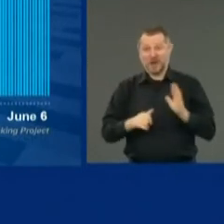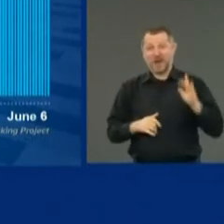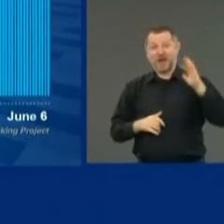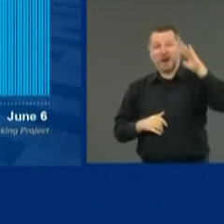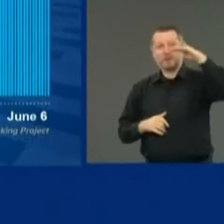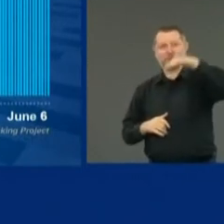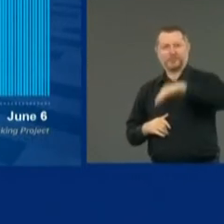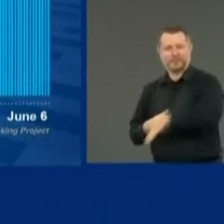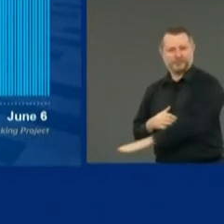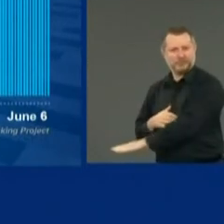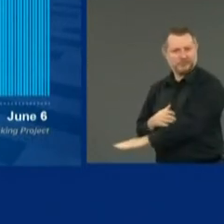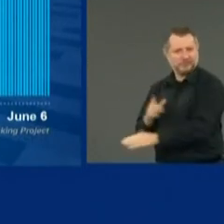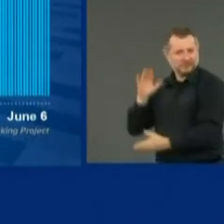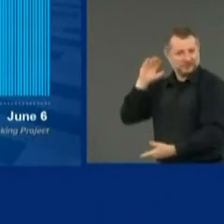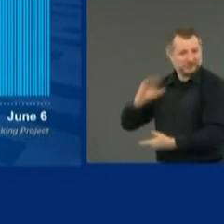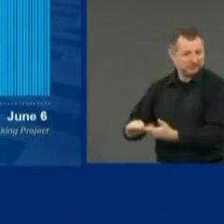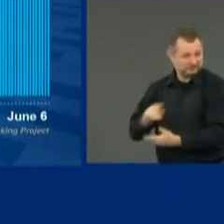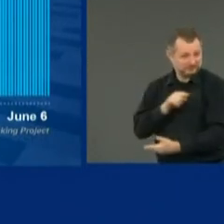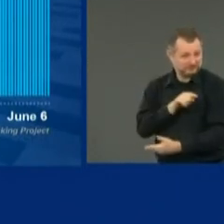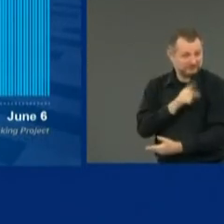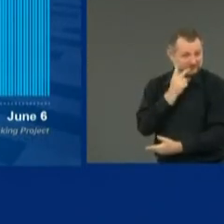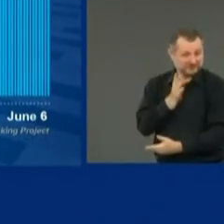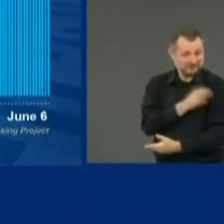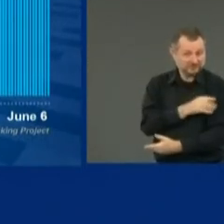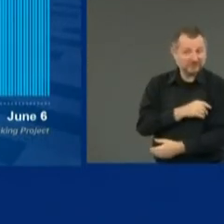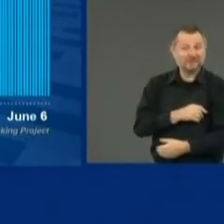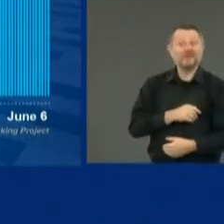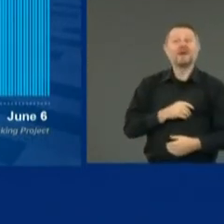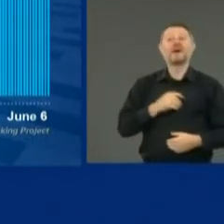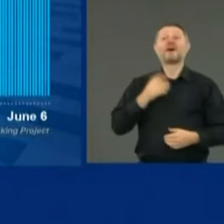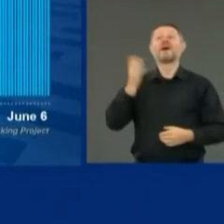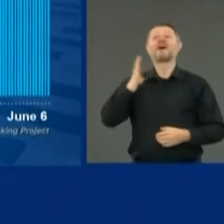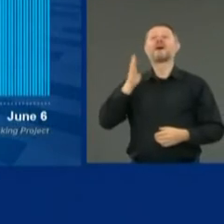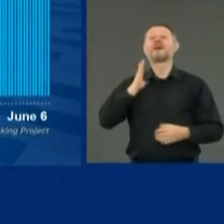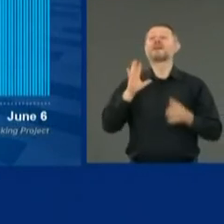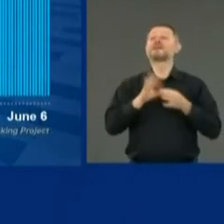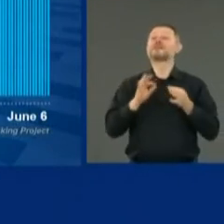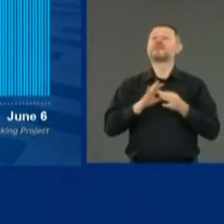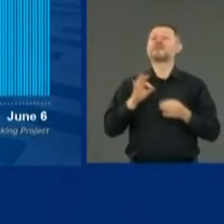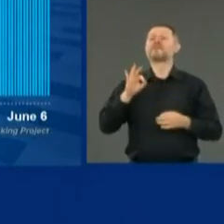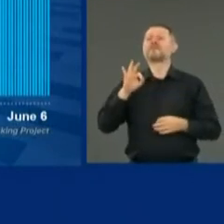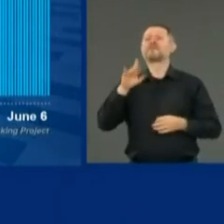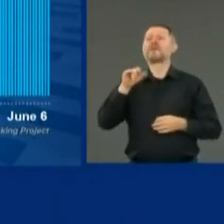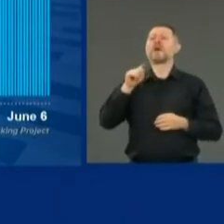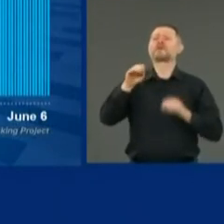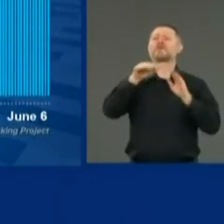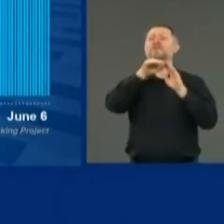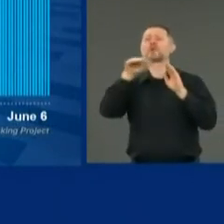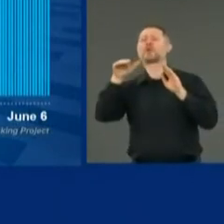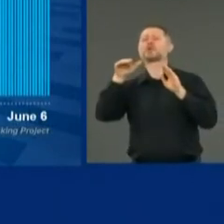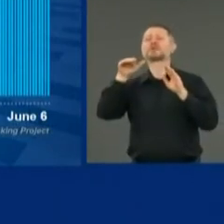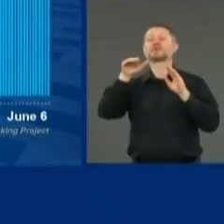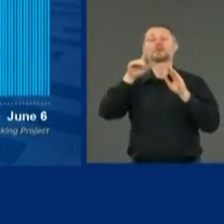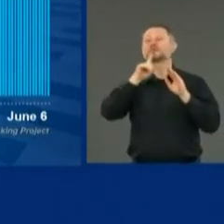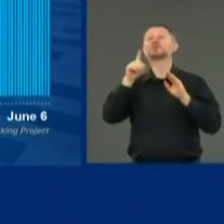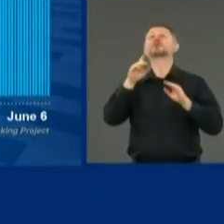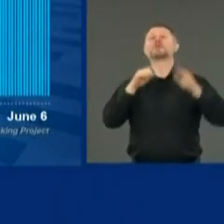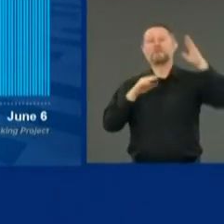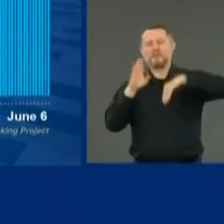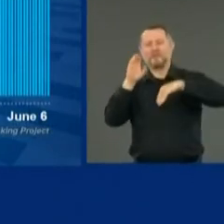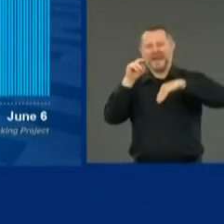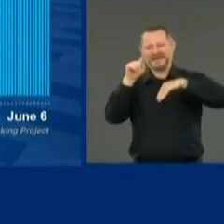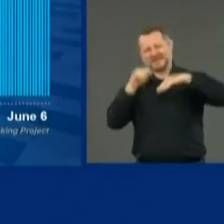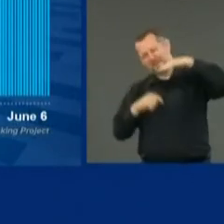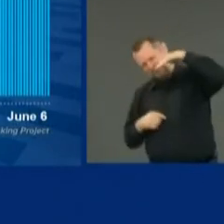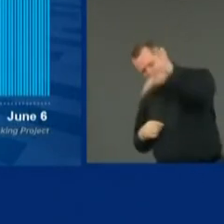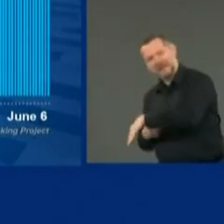I'm going to change the state signs. We bent the curve. We bent the curve. We intended to flatten to get to a